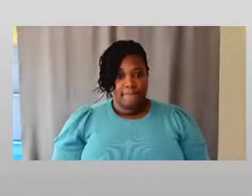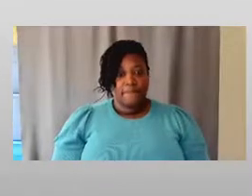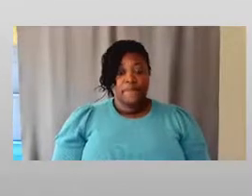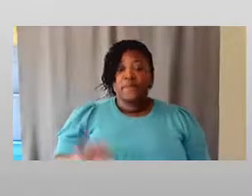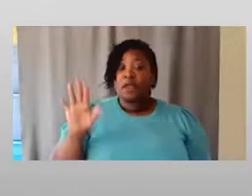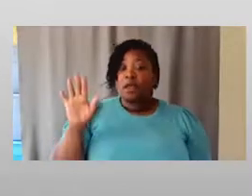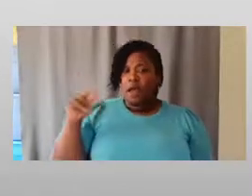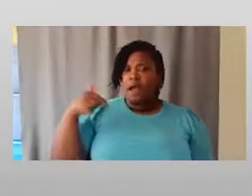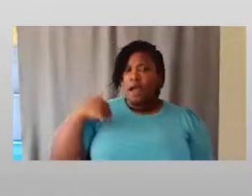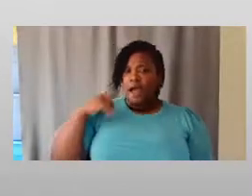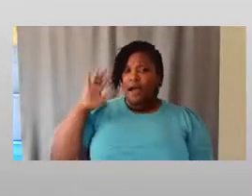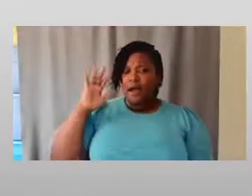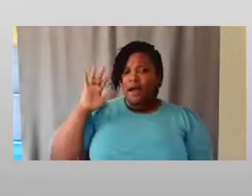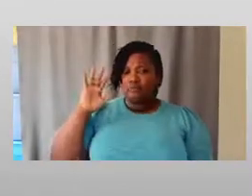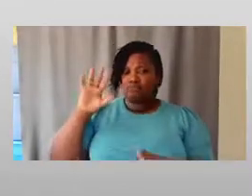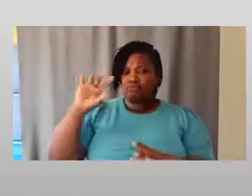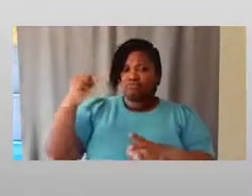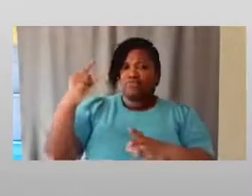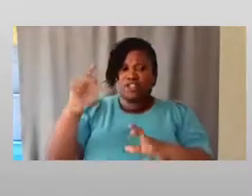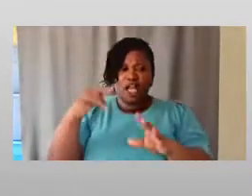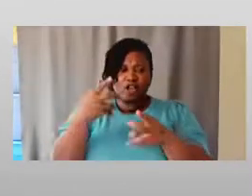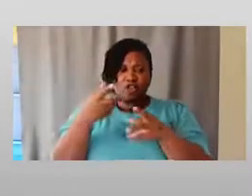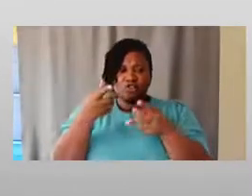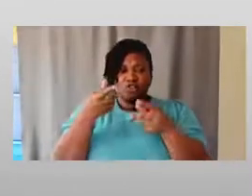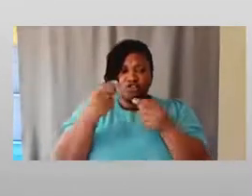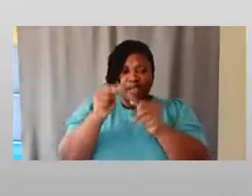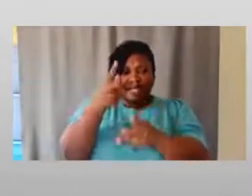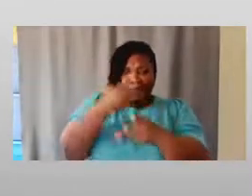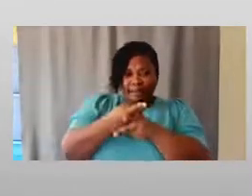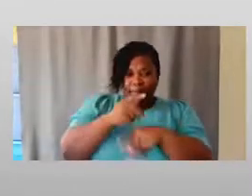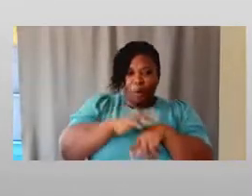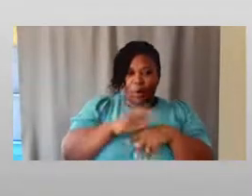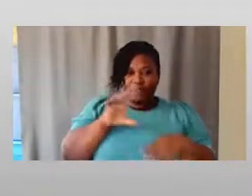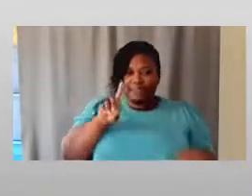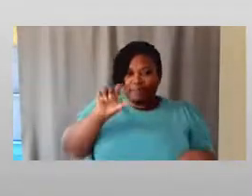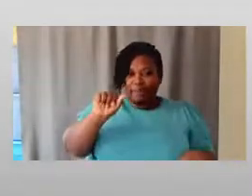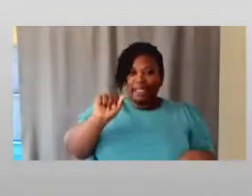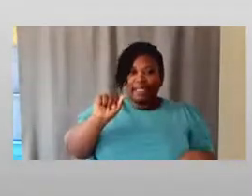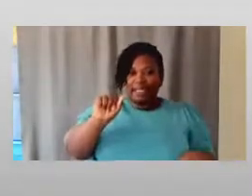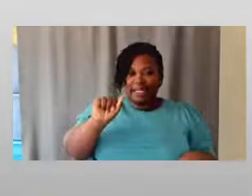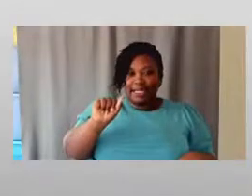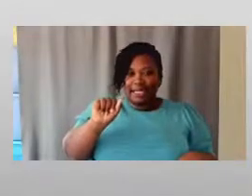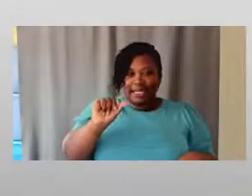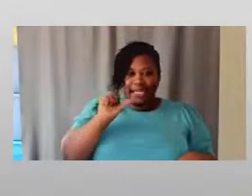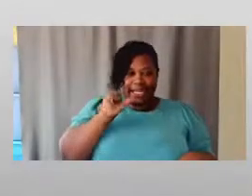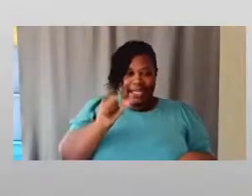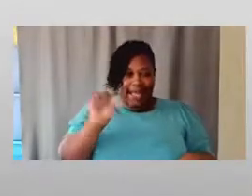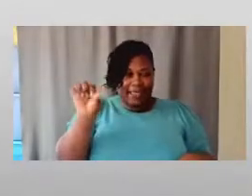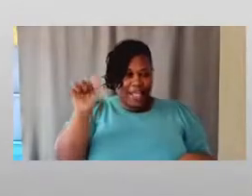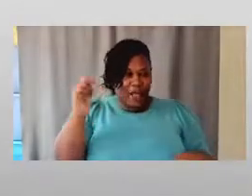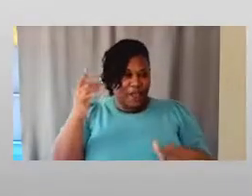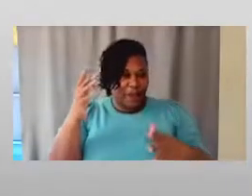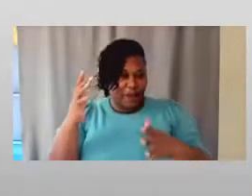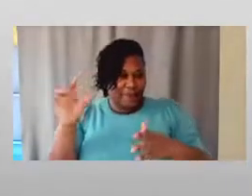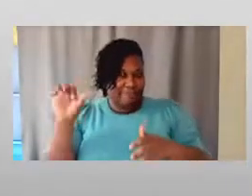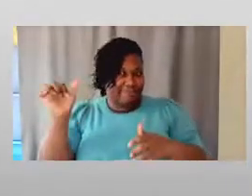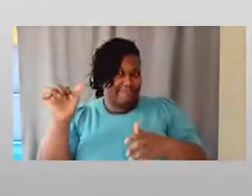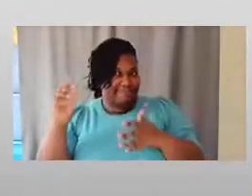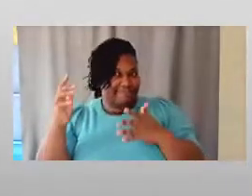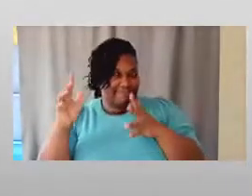I'll hop in first, I'll try to keep it on the disability side more than some of the other ones, but